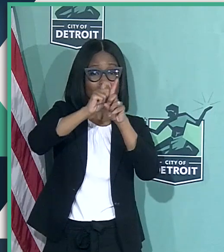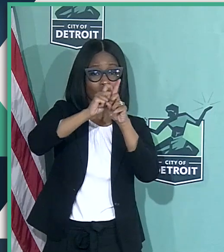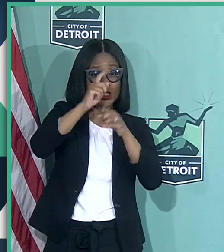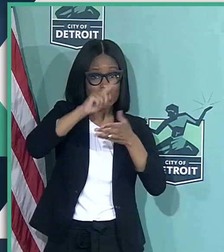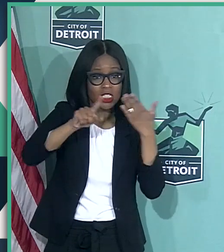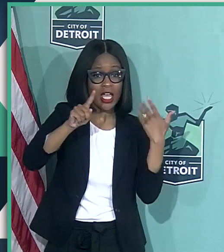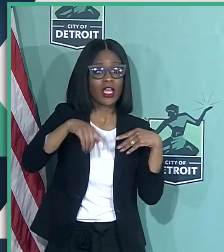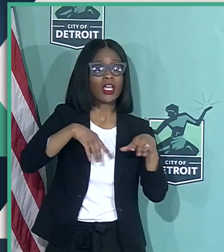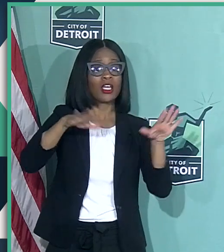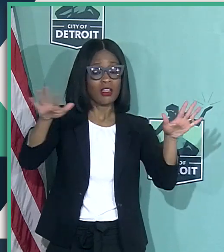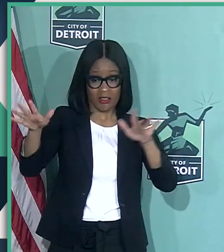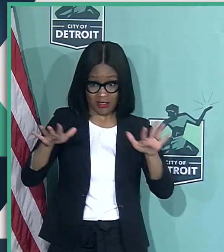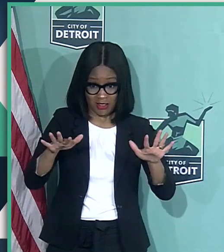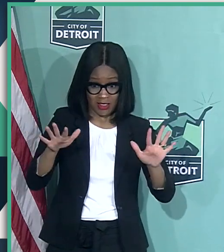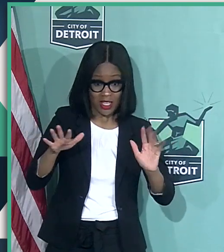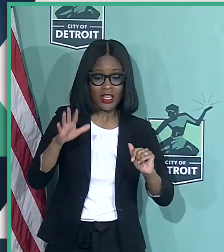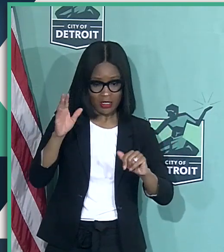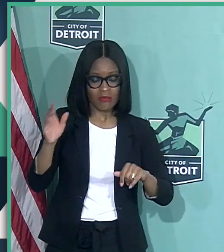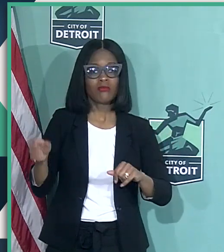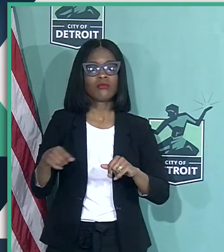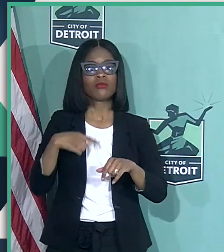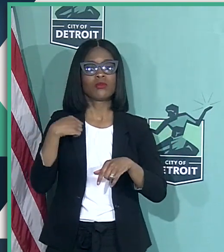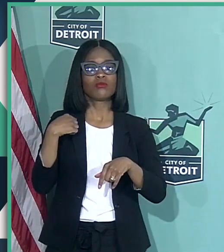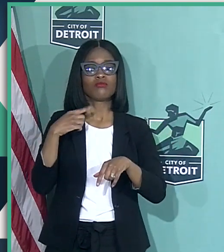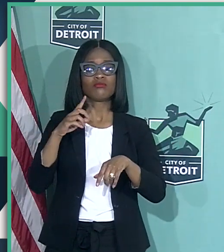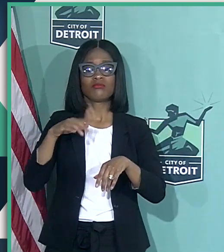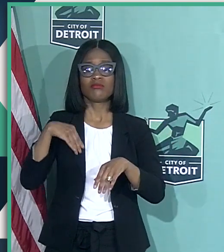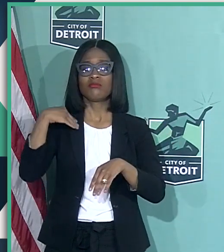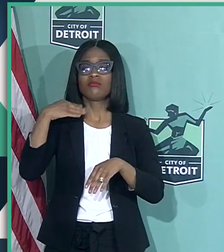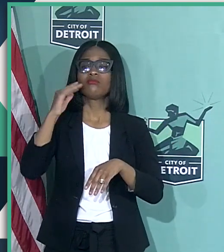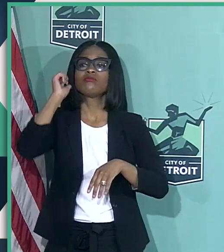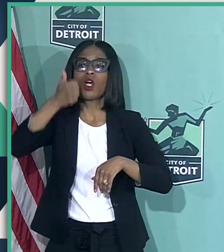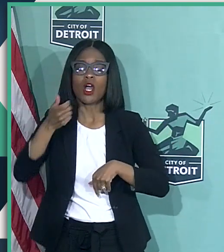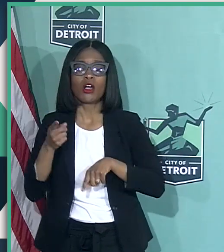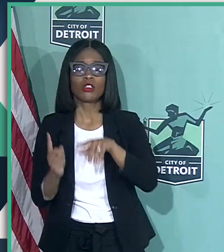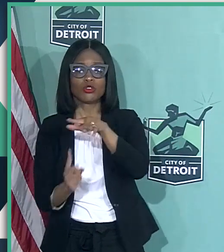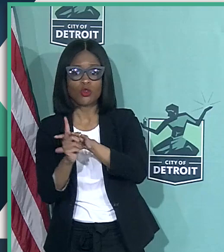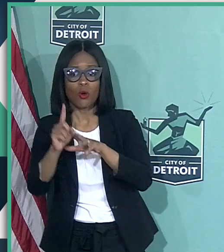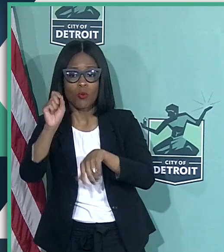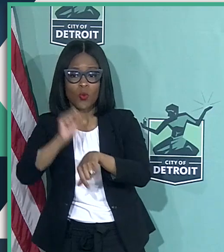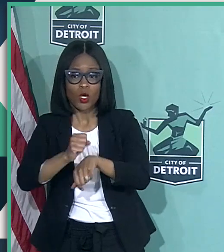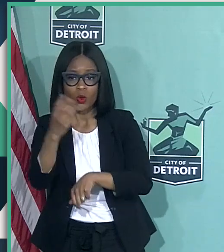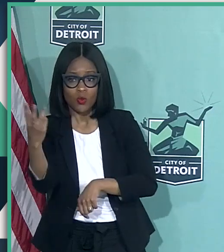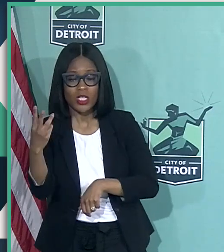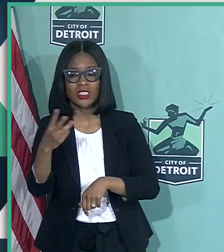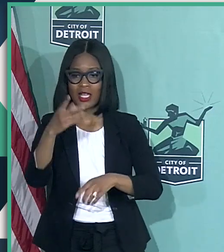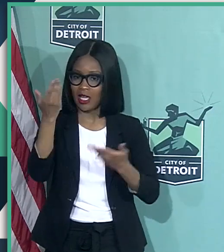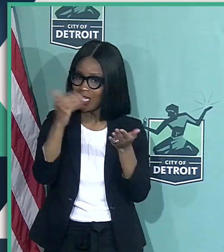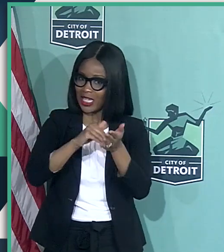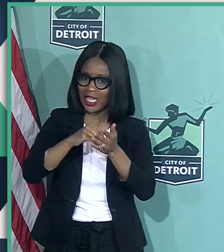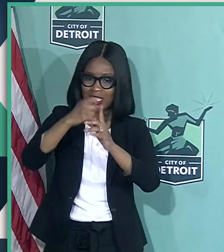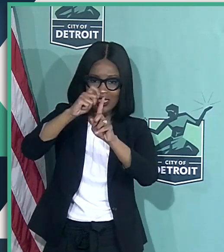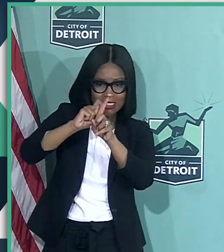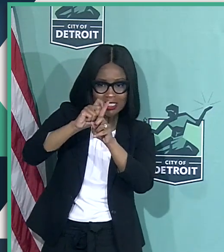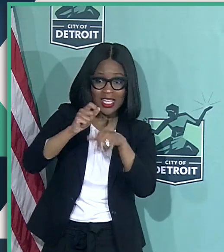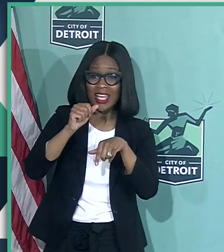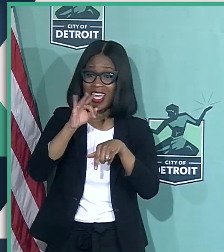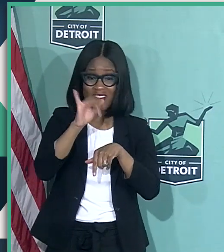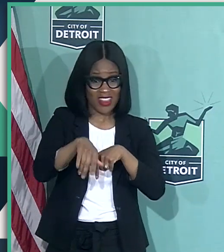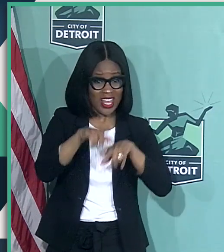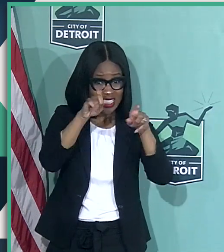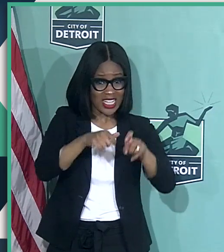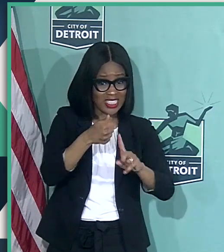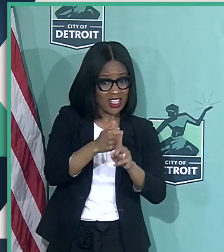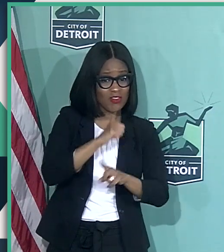show up for work on Wednesday. Temperature is checked, they look for symptoms. If we had had the Abbott test not be working,